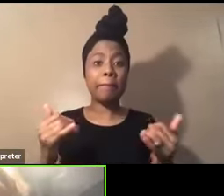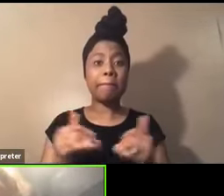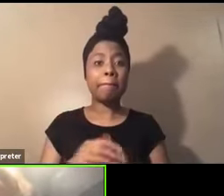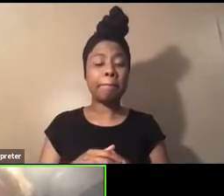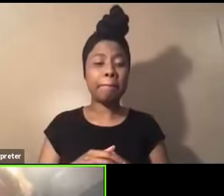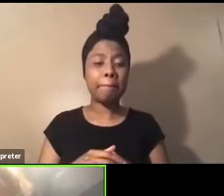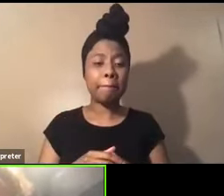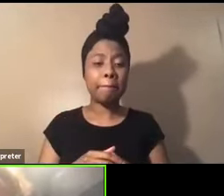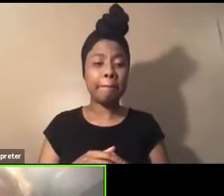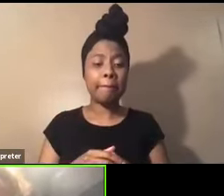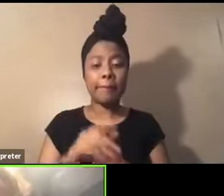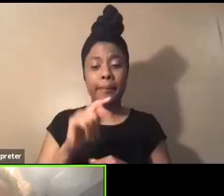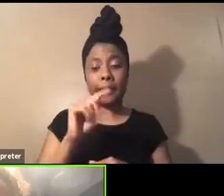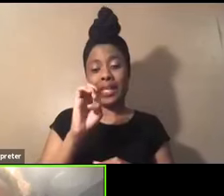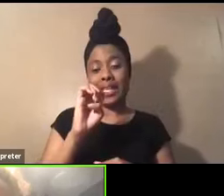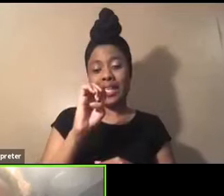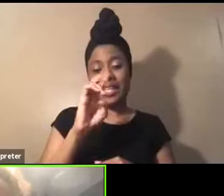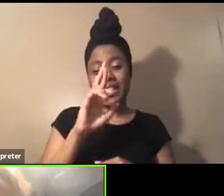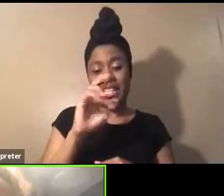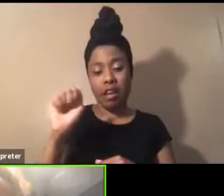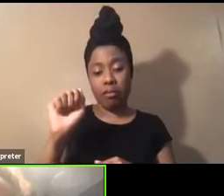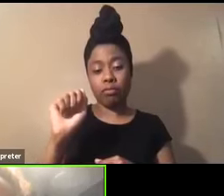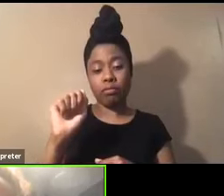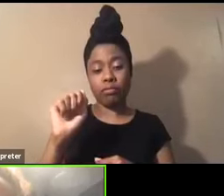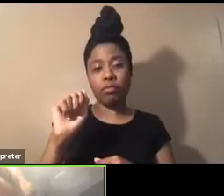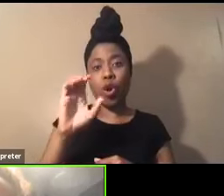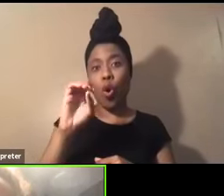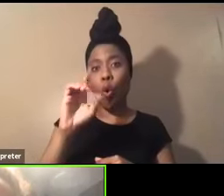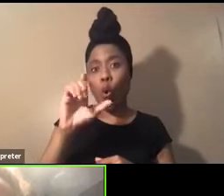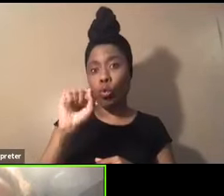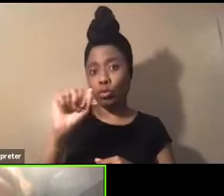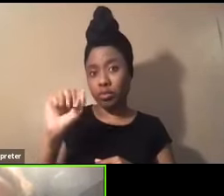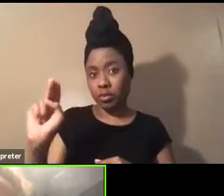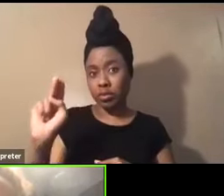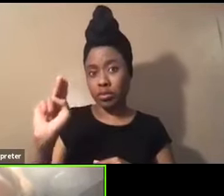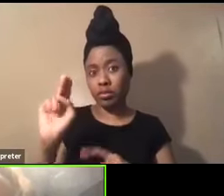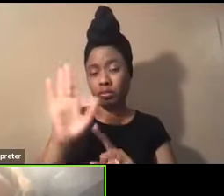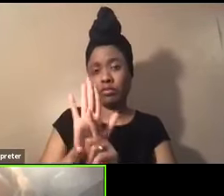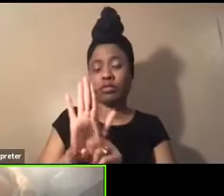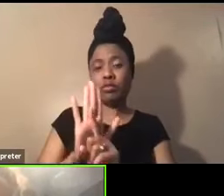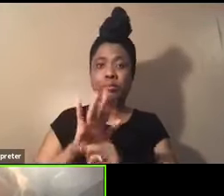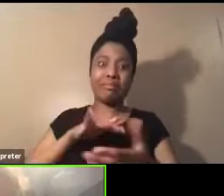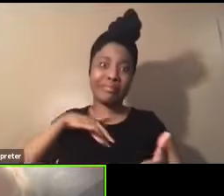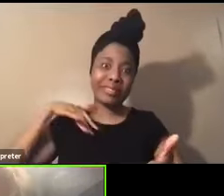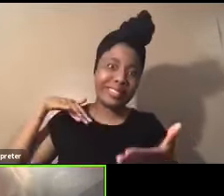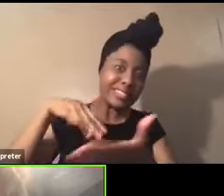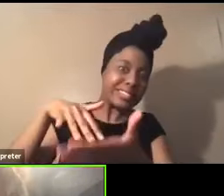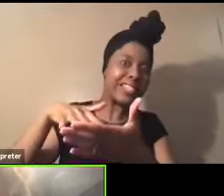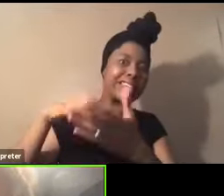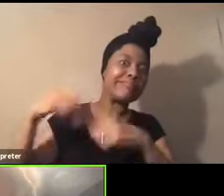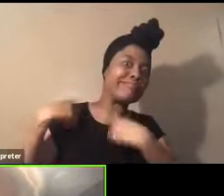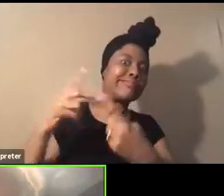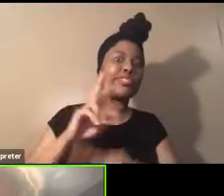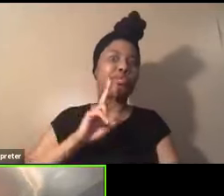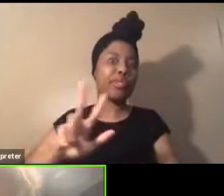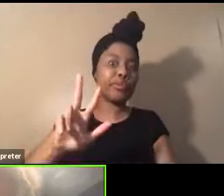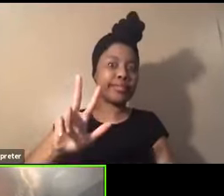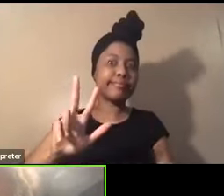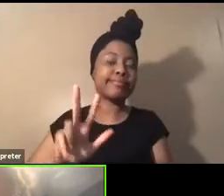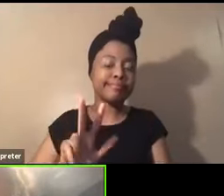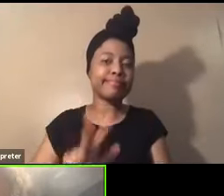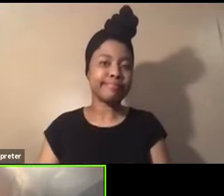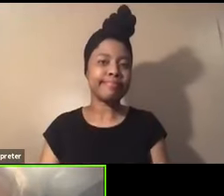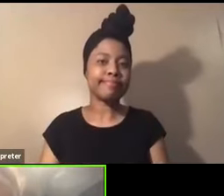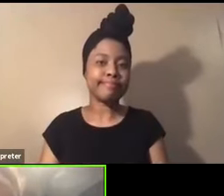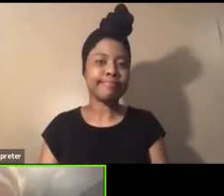I've, you know, Tira that, especially Tira Olson, that is, she's been studying with me since she was three. And, um,